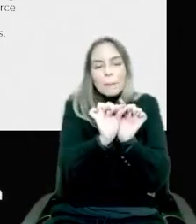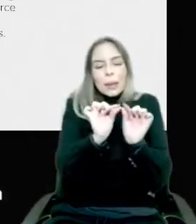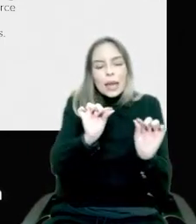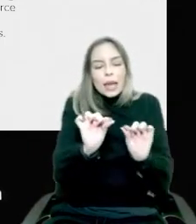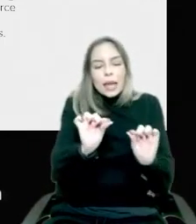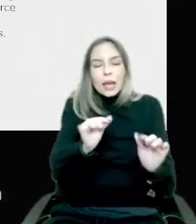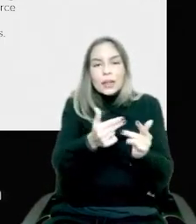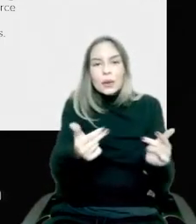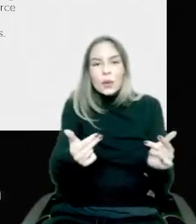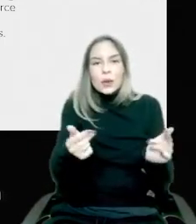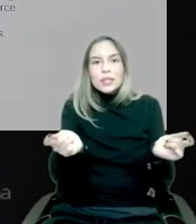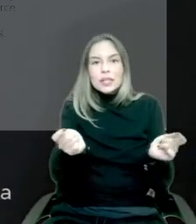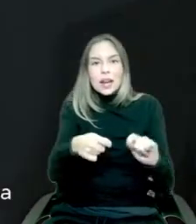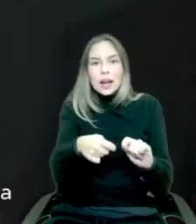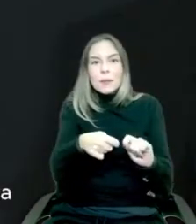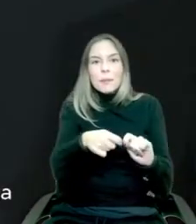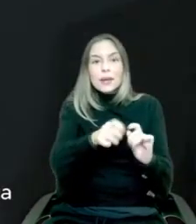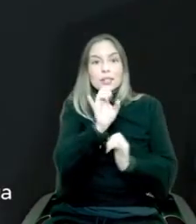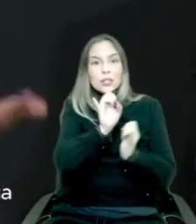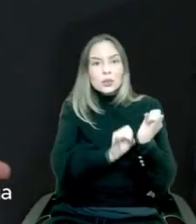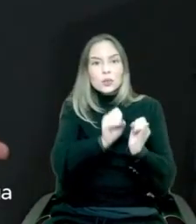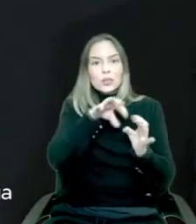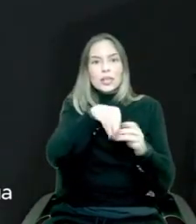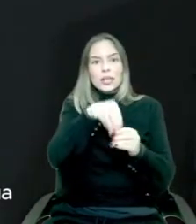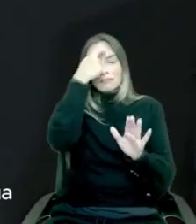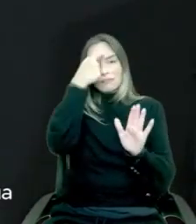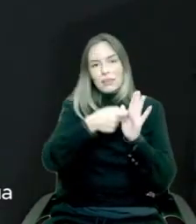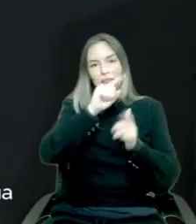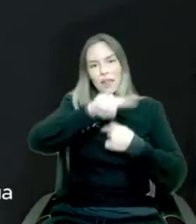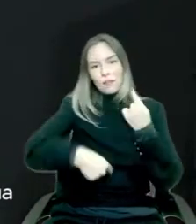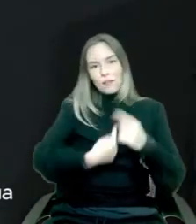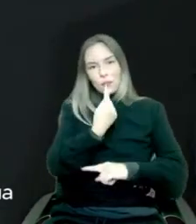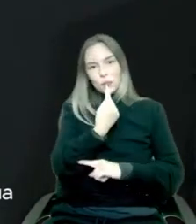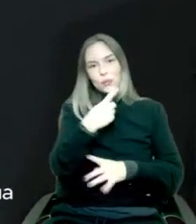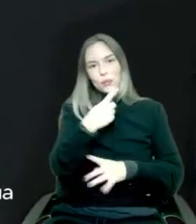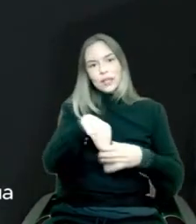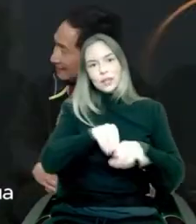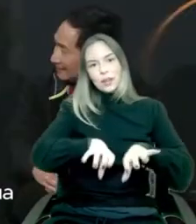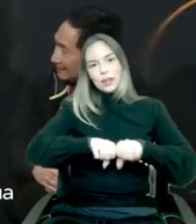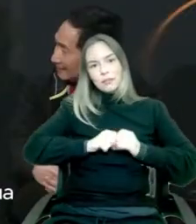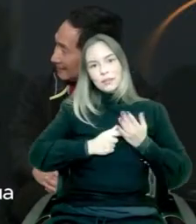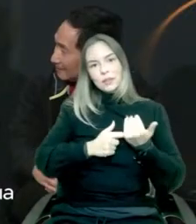industry and the AI revolution and adoption of that technology?